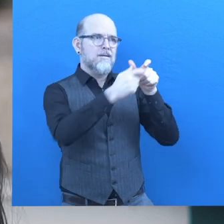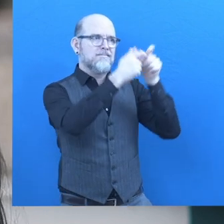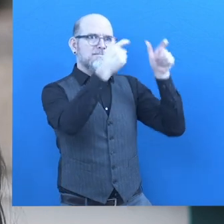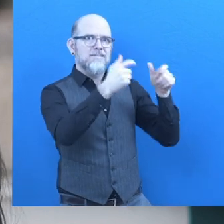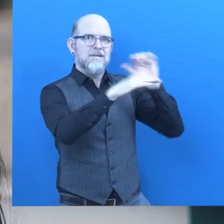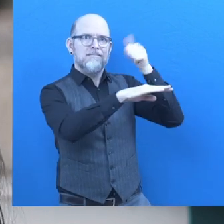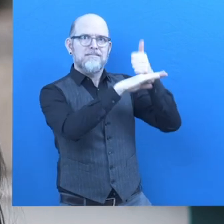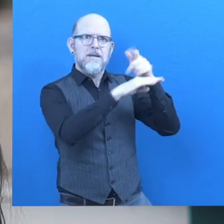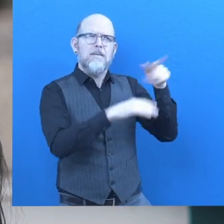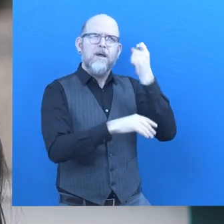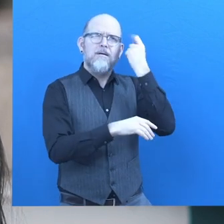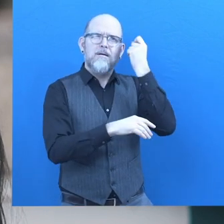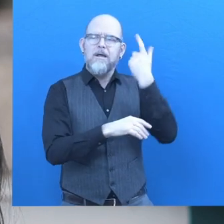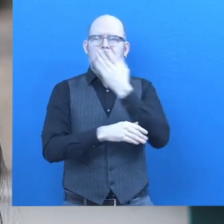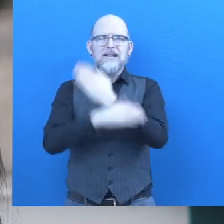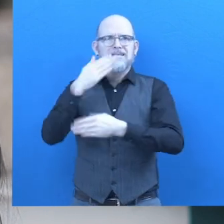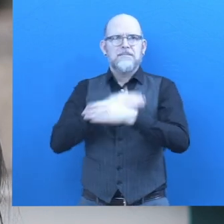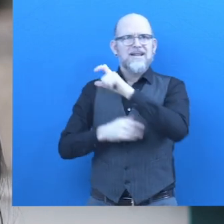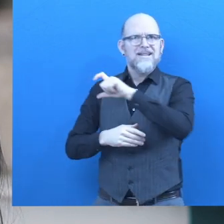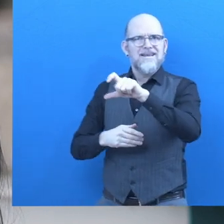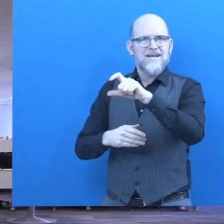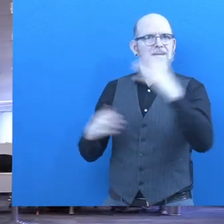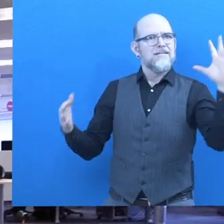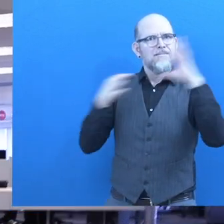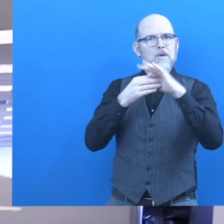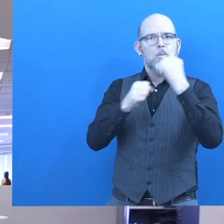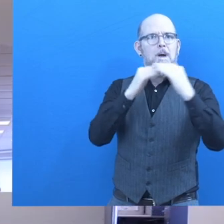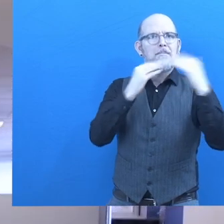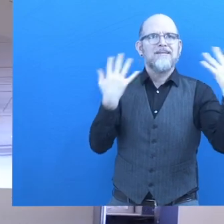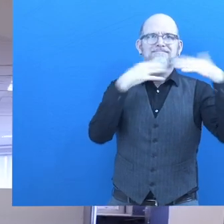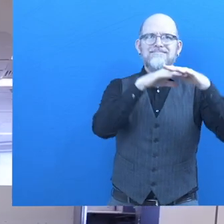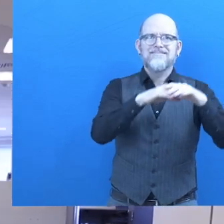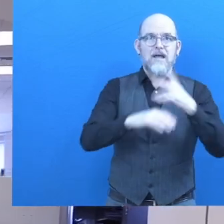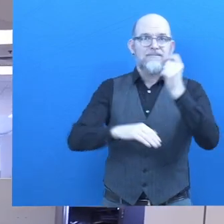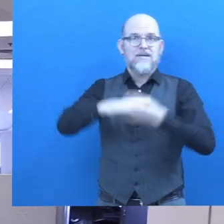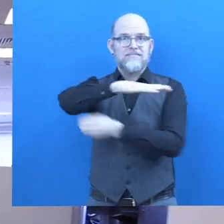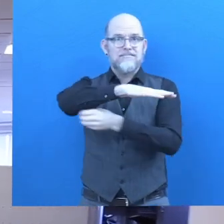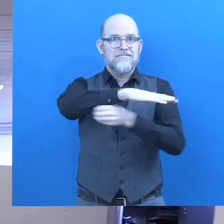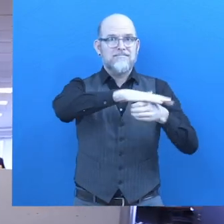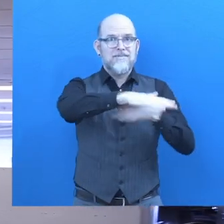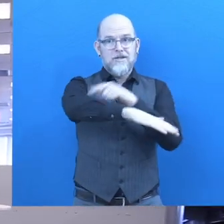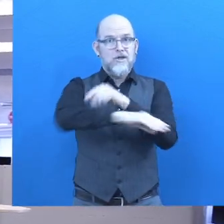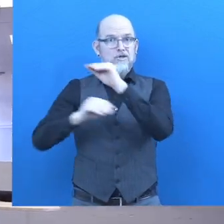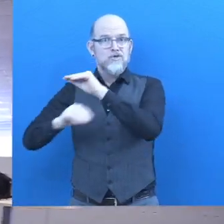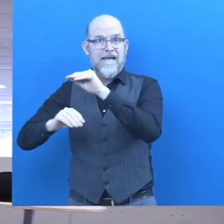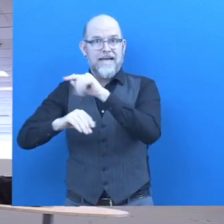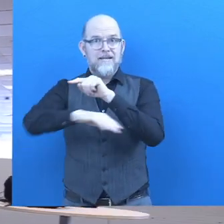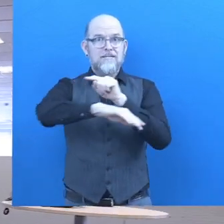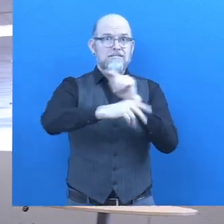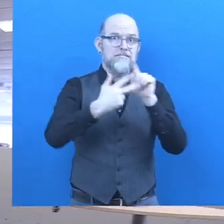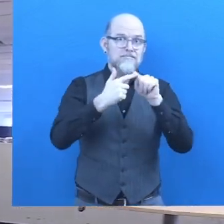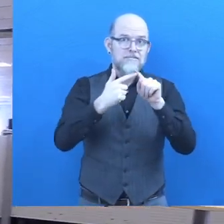to better include persons with disabilities in the workplace. We provide three pillars, training, recruitment